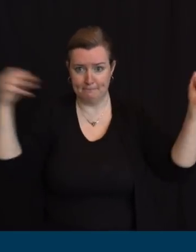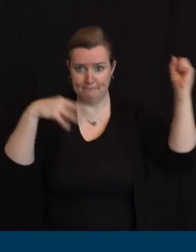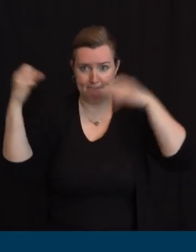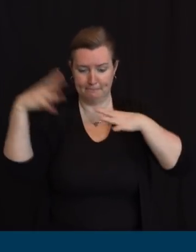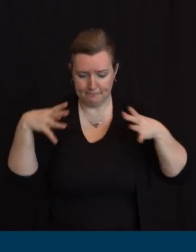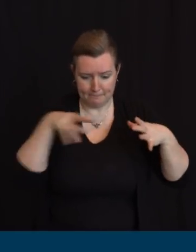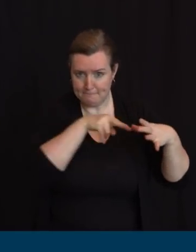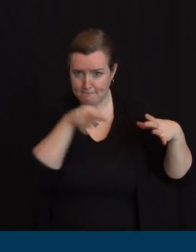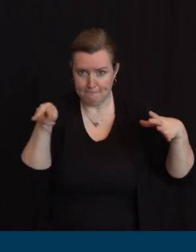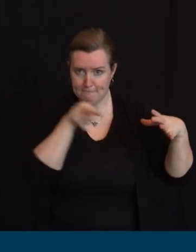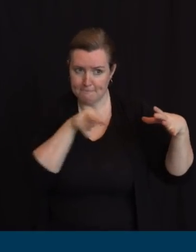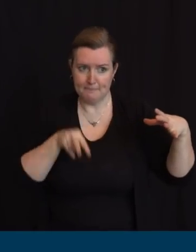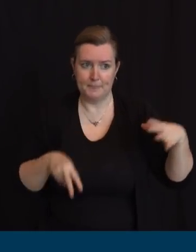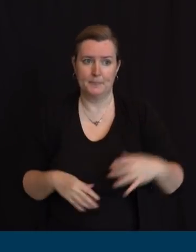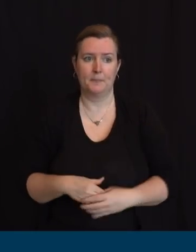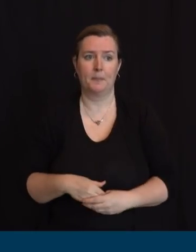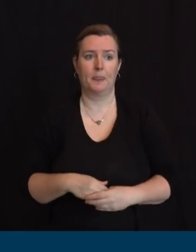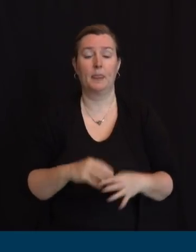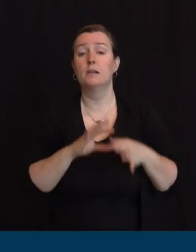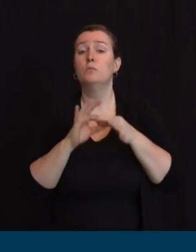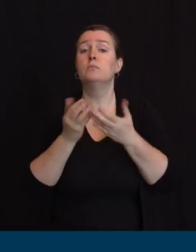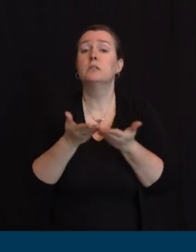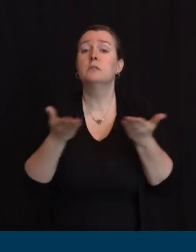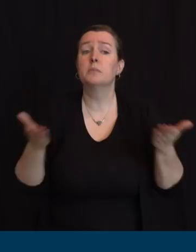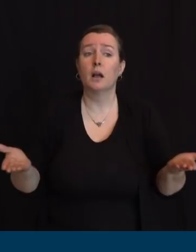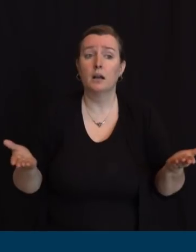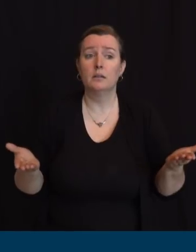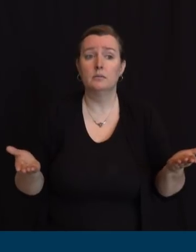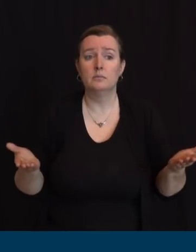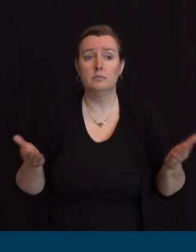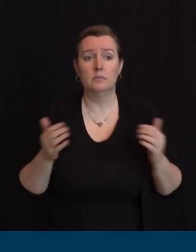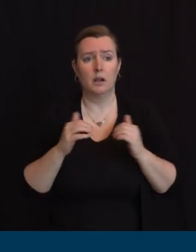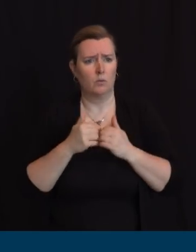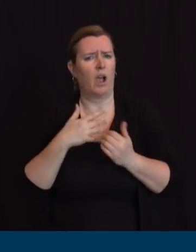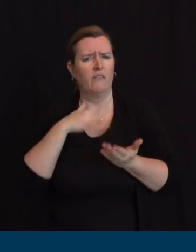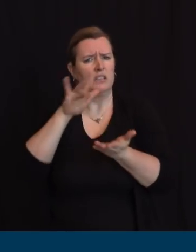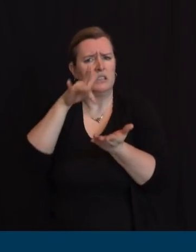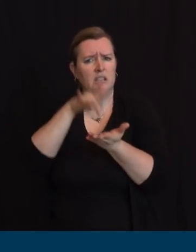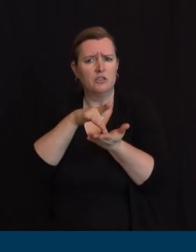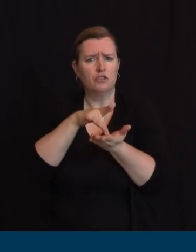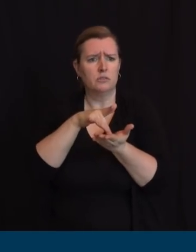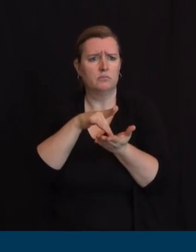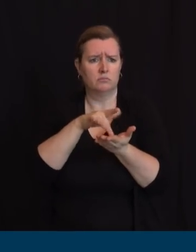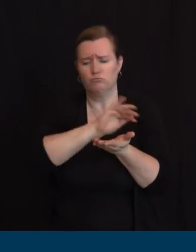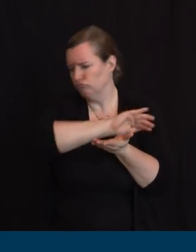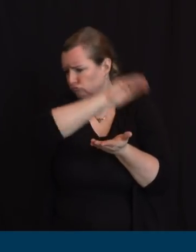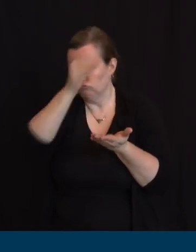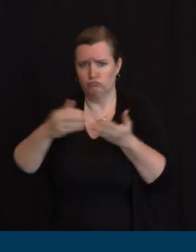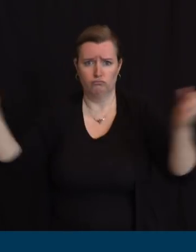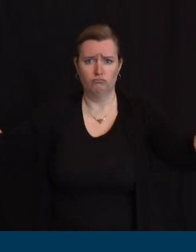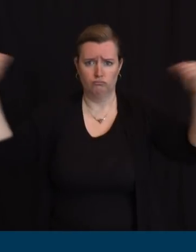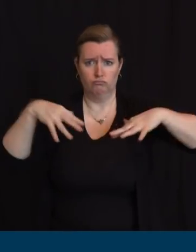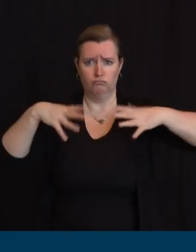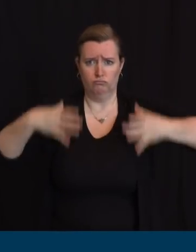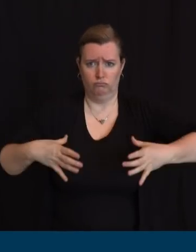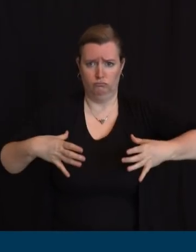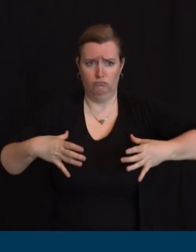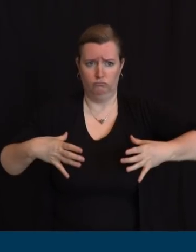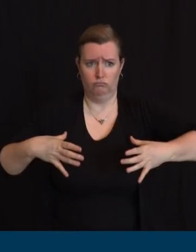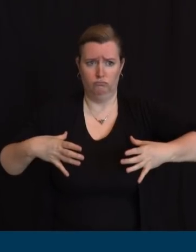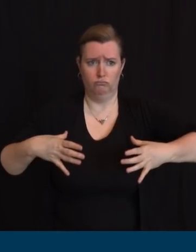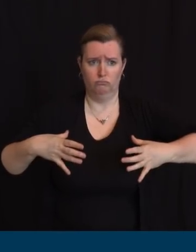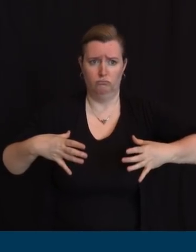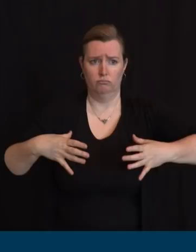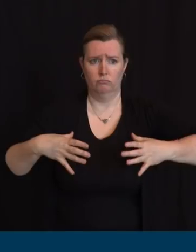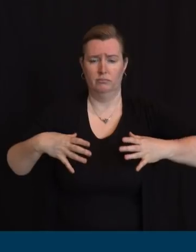set up for this a central procurement center uh the state police are vigilant uh and it's at the rock and